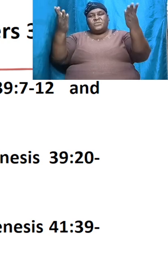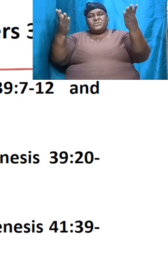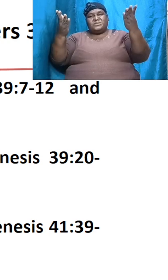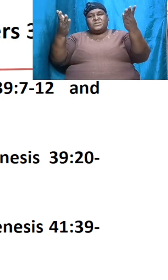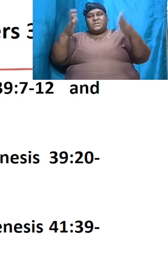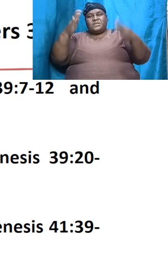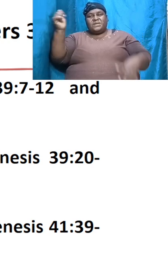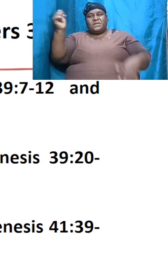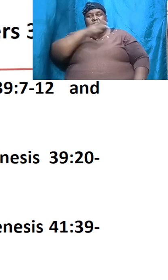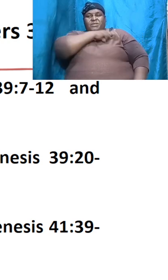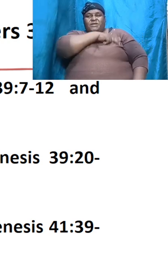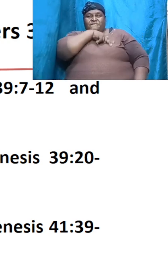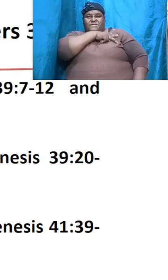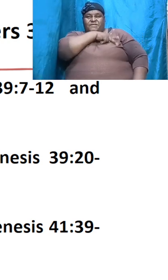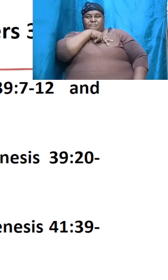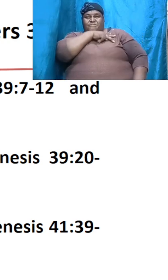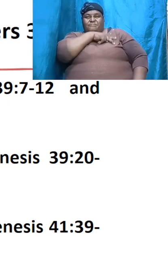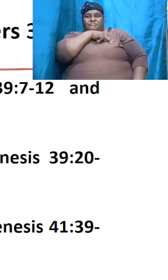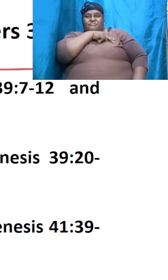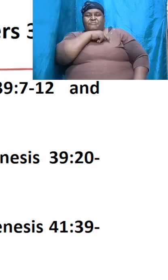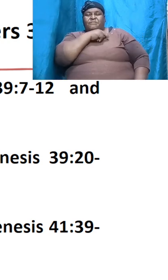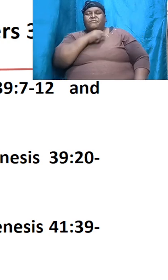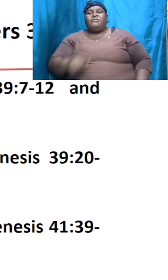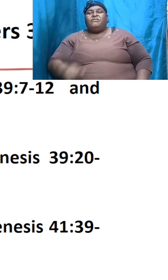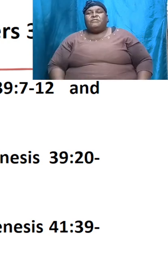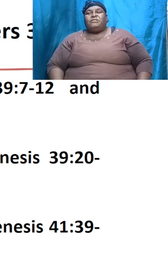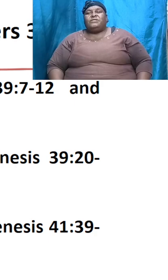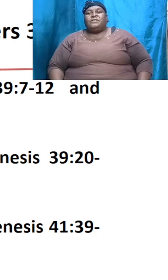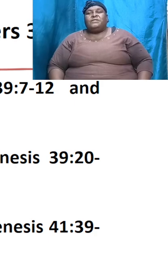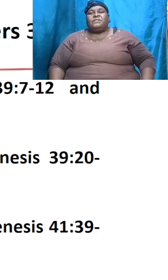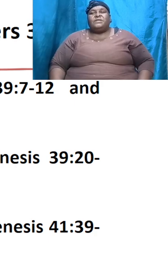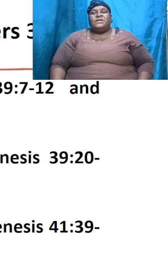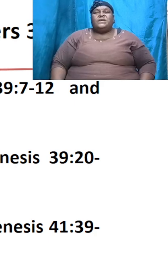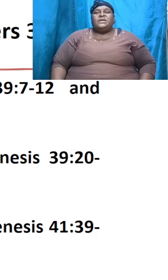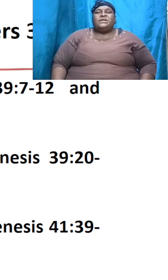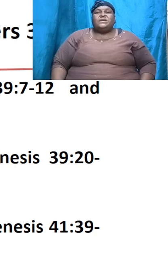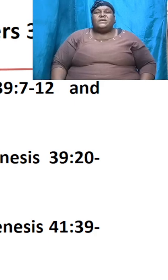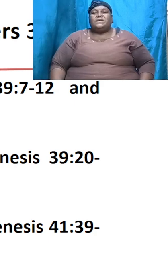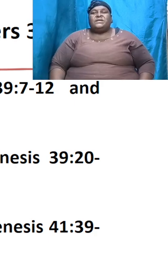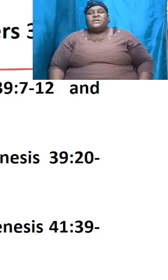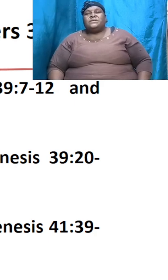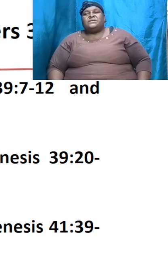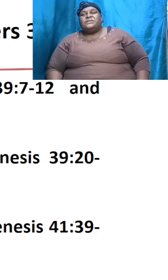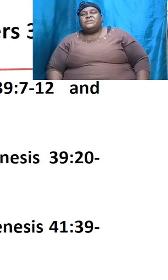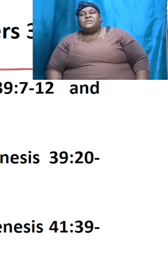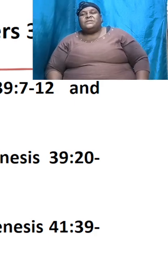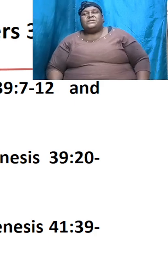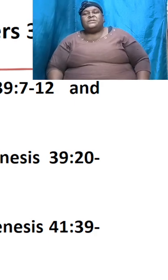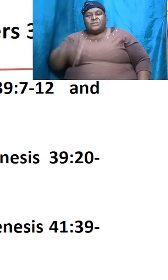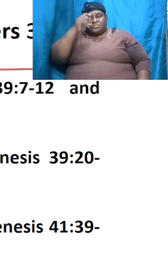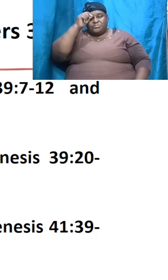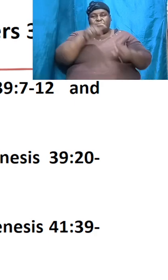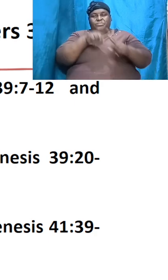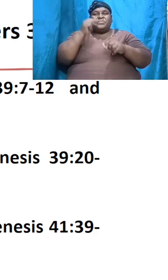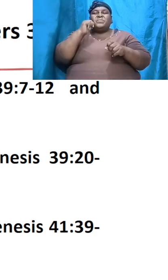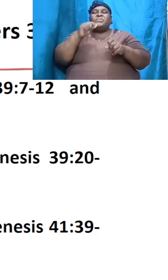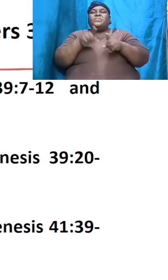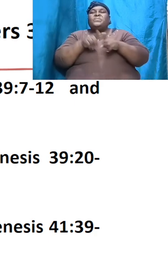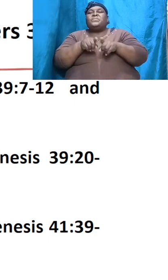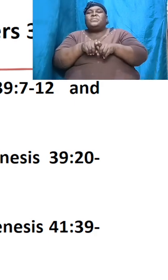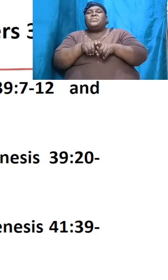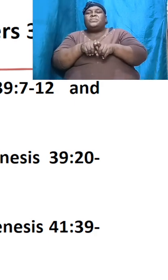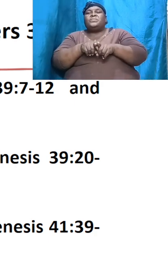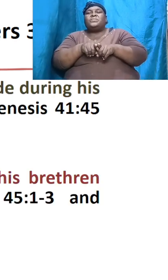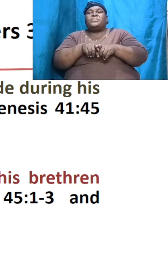and compare that to what happened in Mark 16 and verse 19 brothers and sisters I look